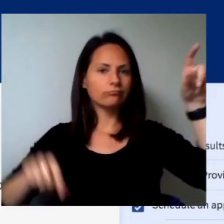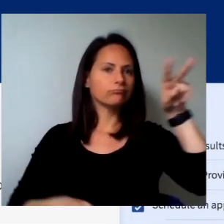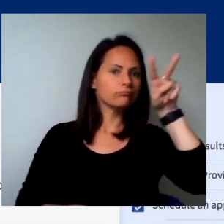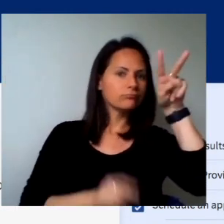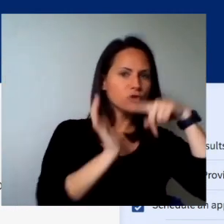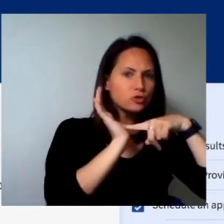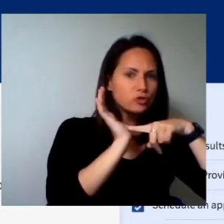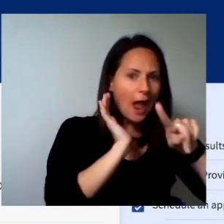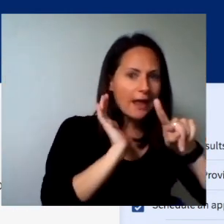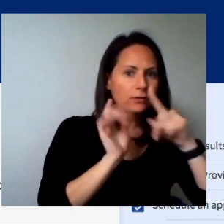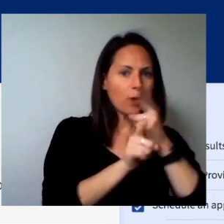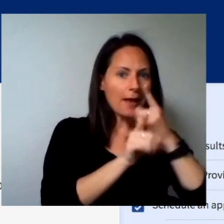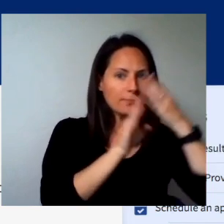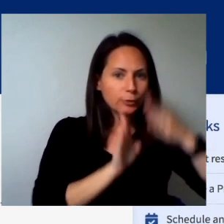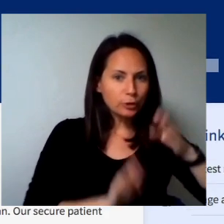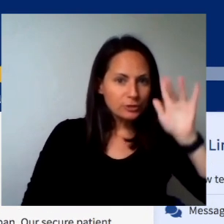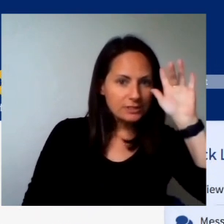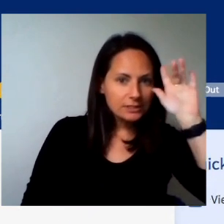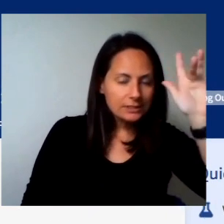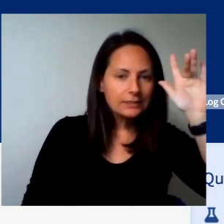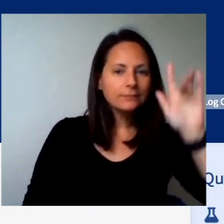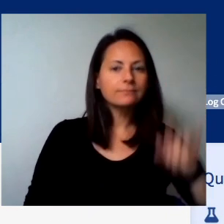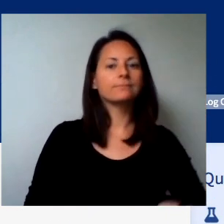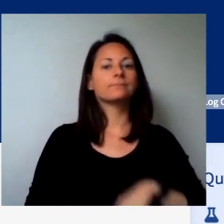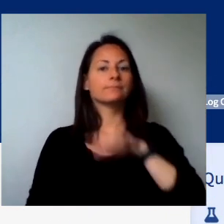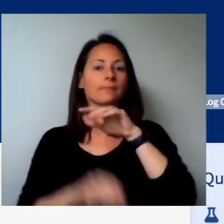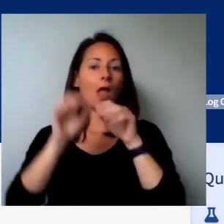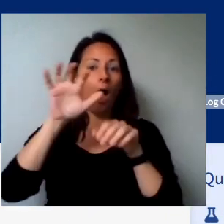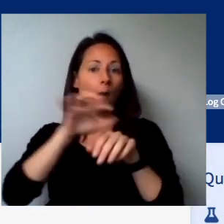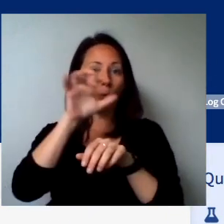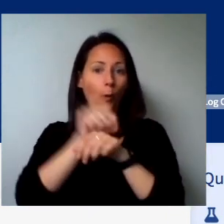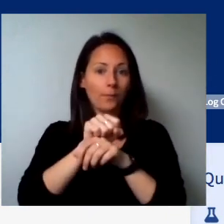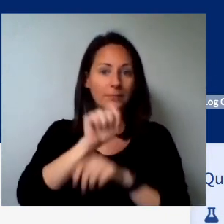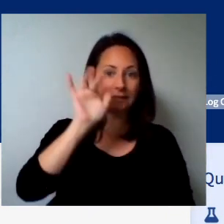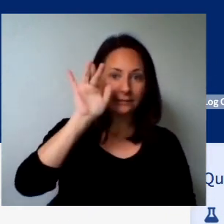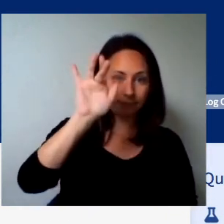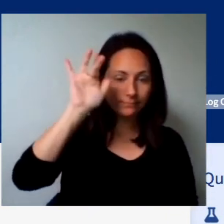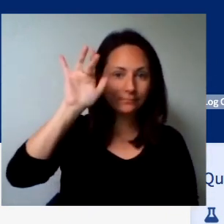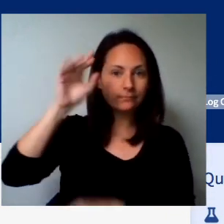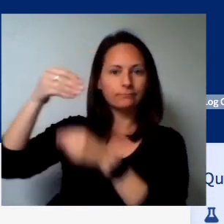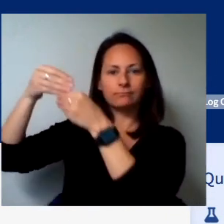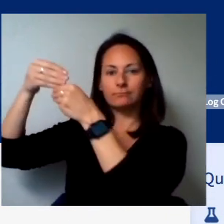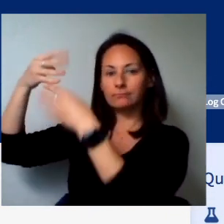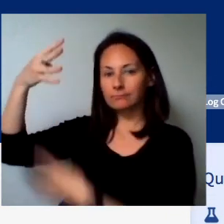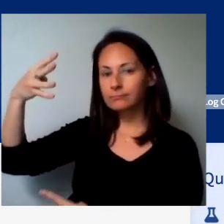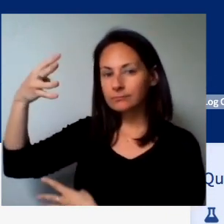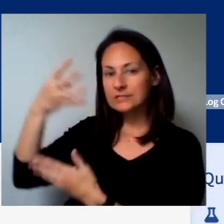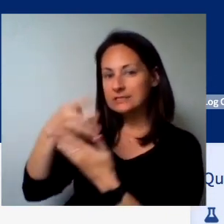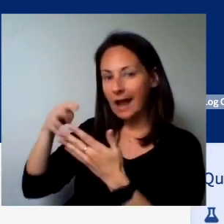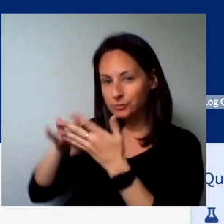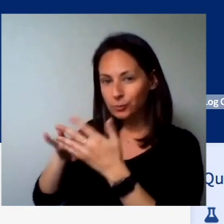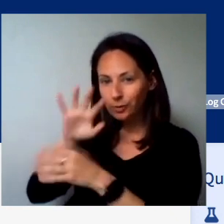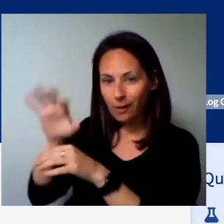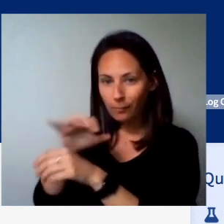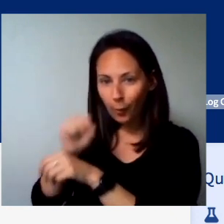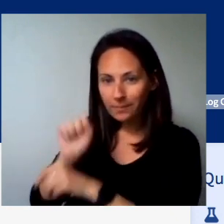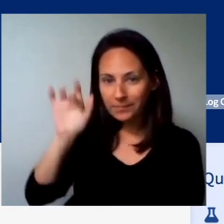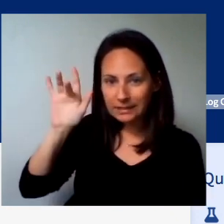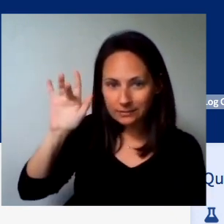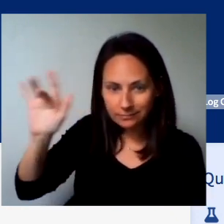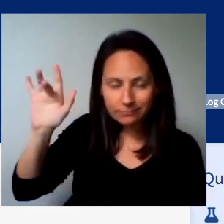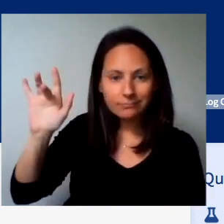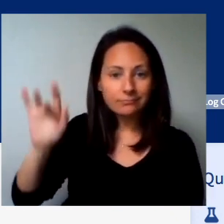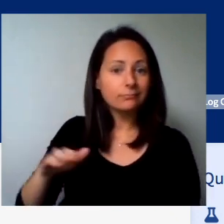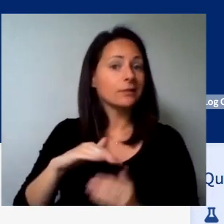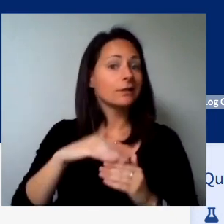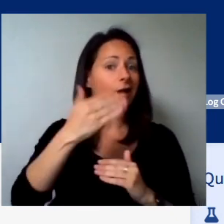If you have more than one member of your family in your MyWellSpan portal, select the patient at the top. Click on the Appointments tab